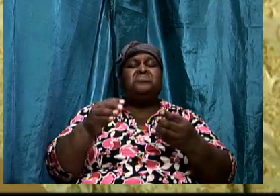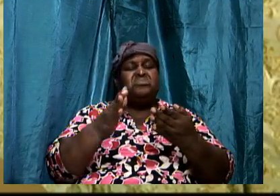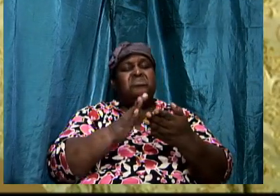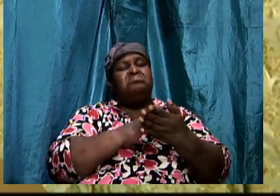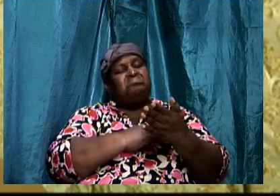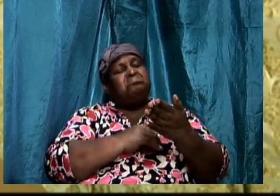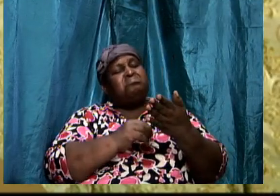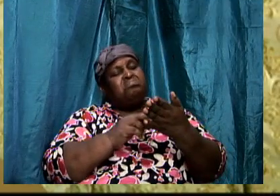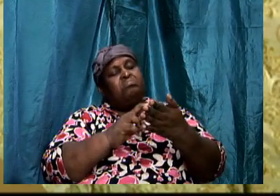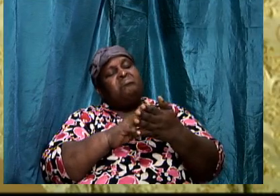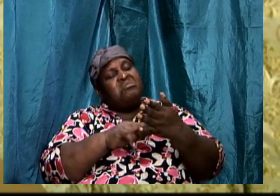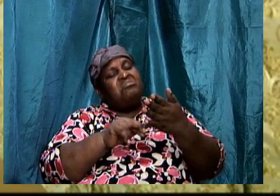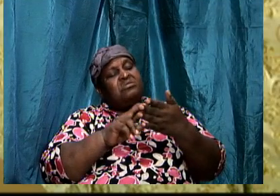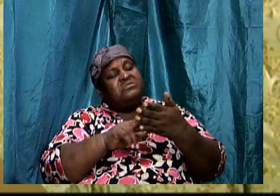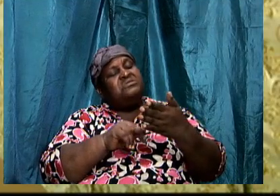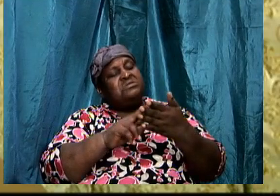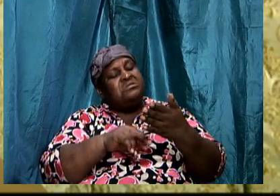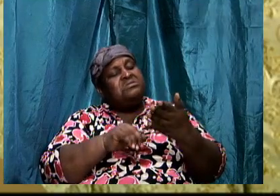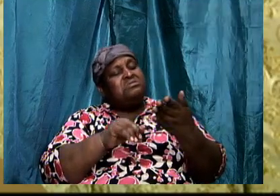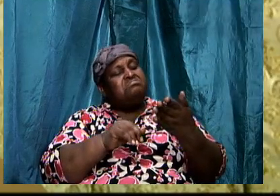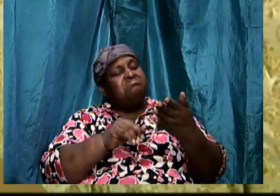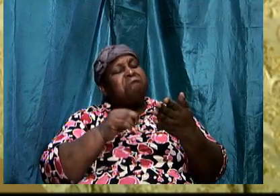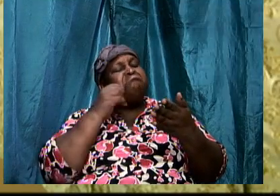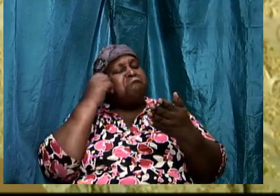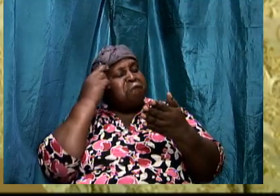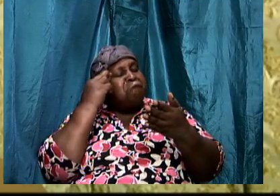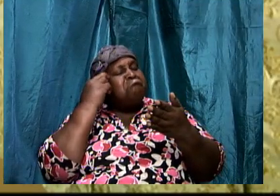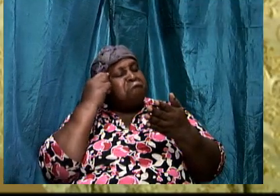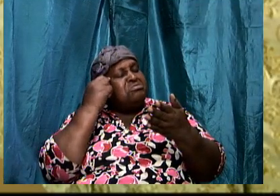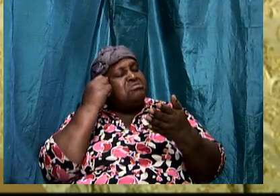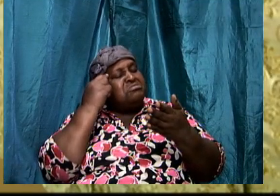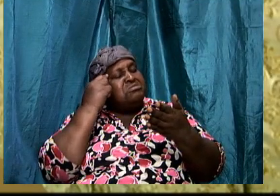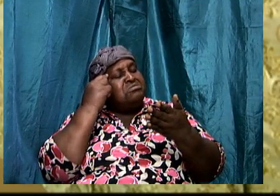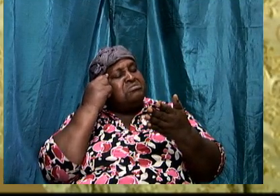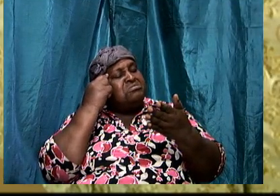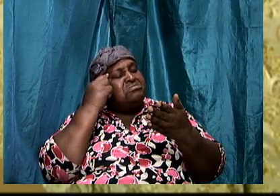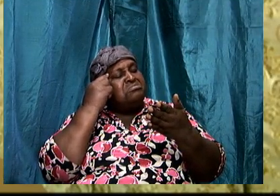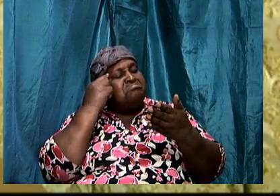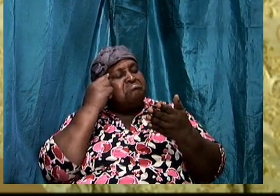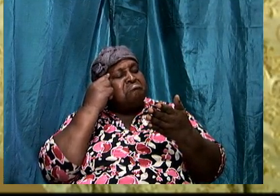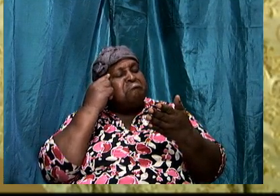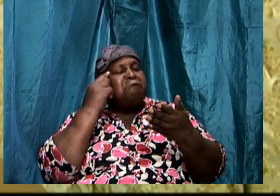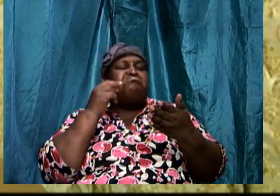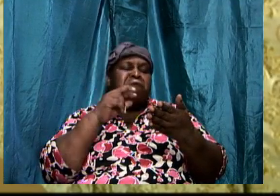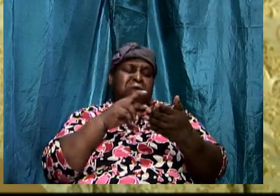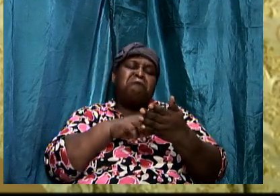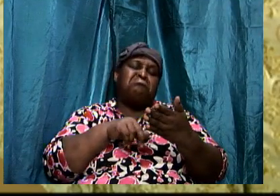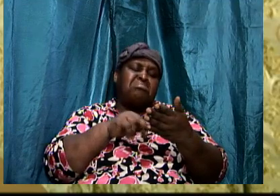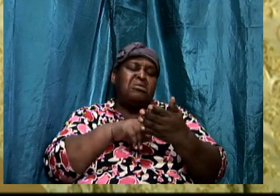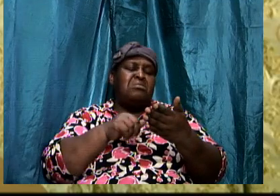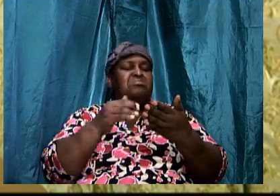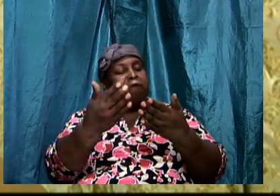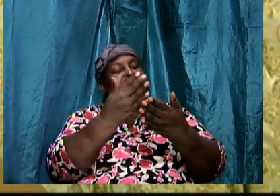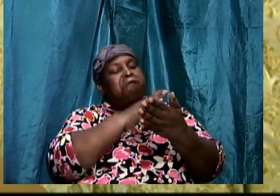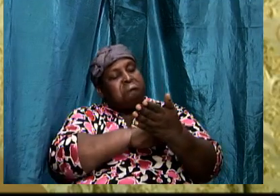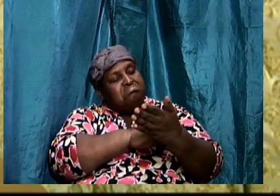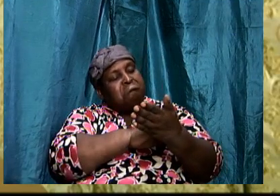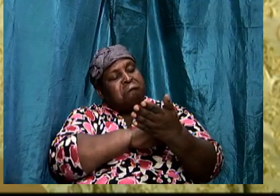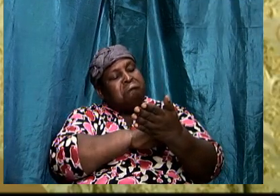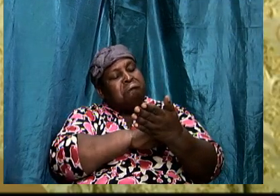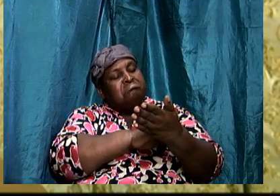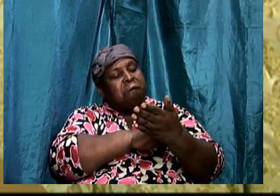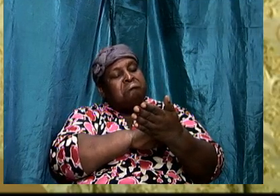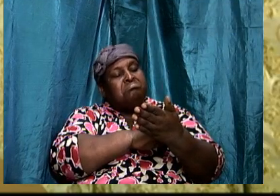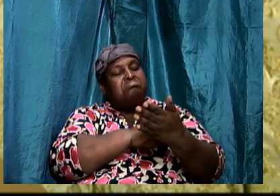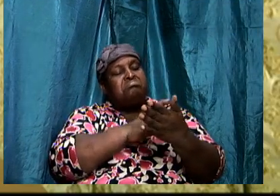and at opportunities that will come. You just glance and go through the Word just to